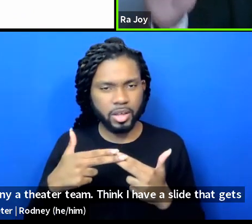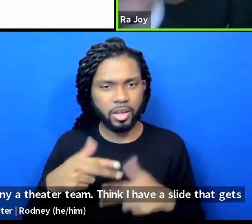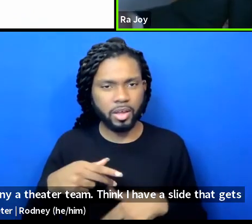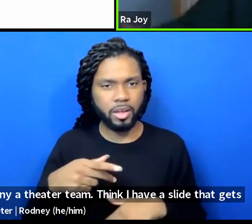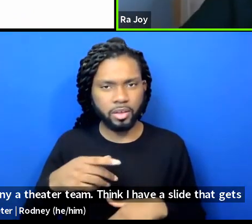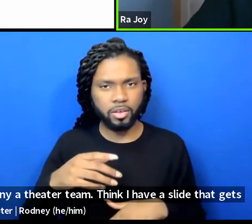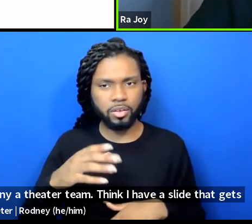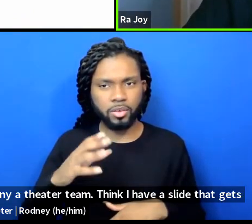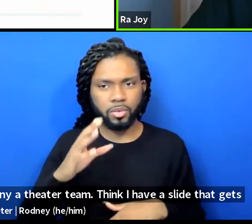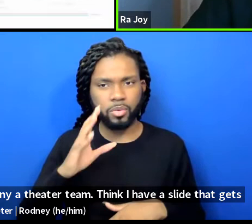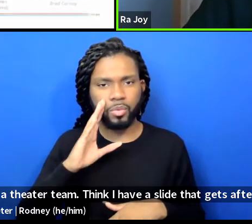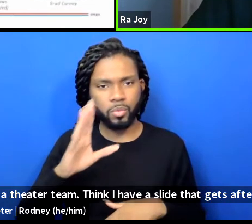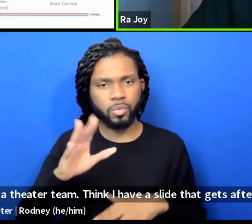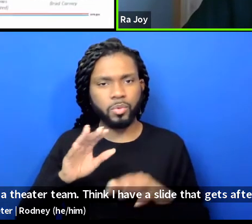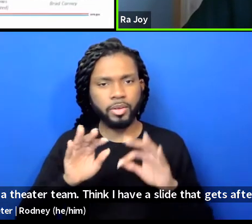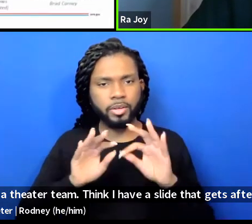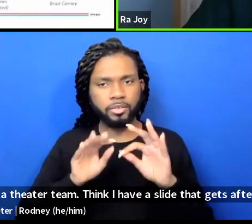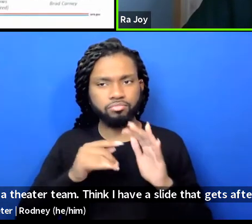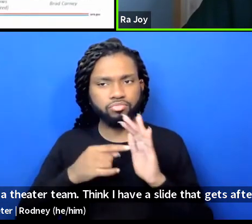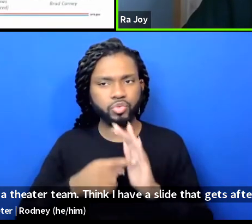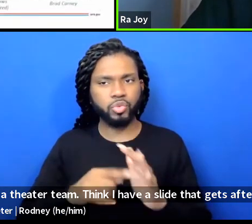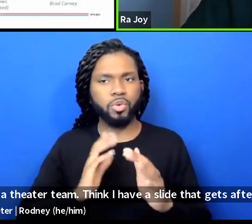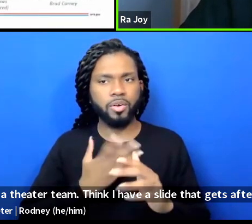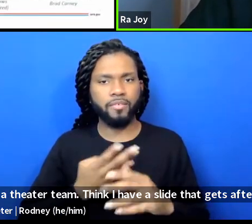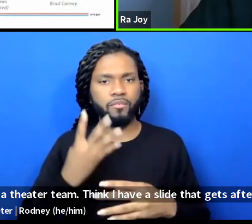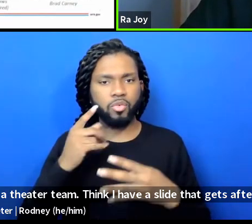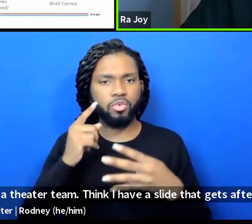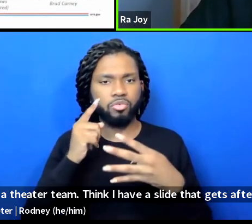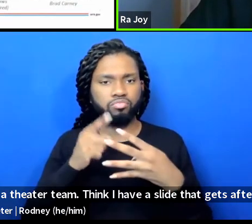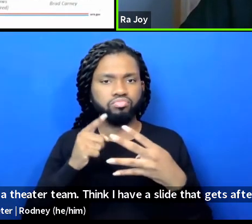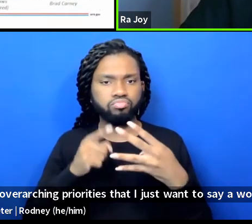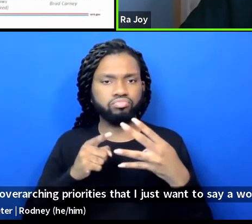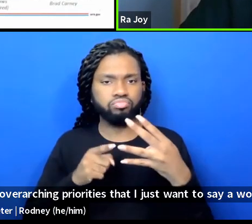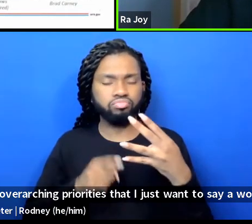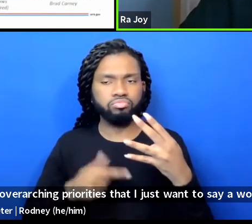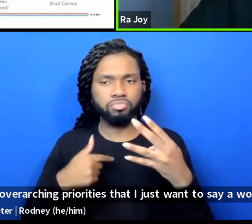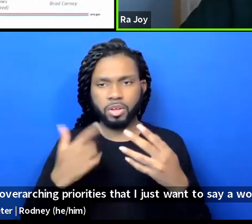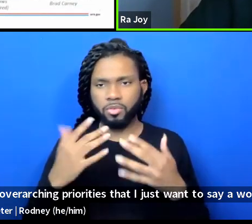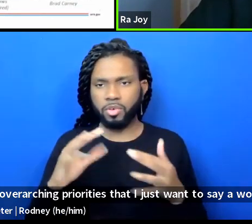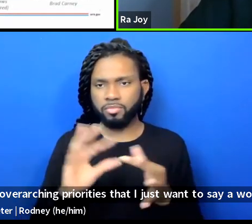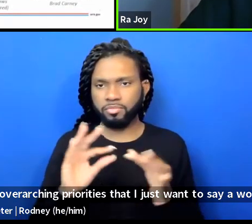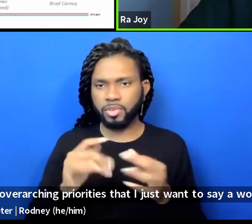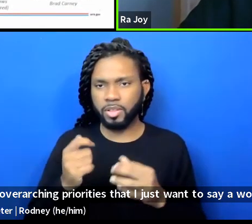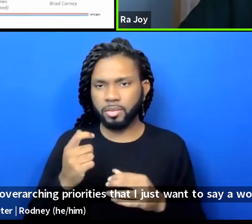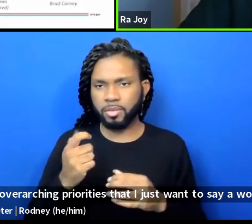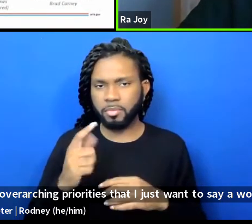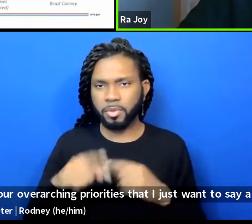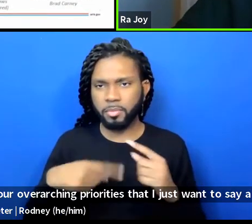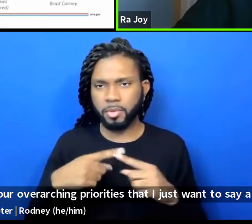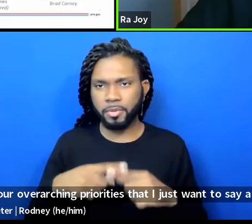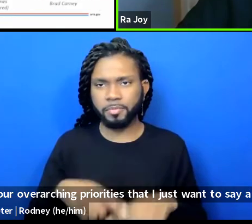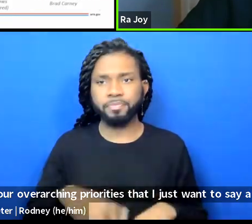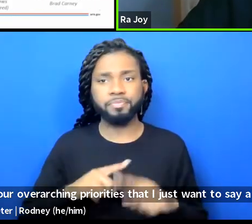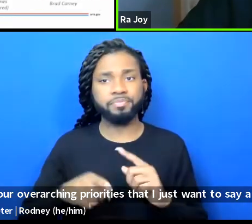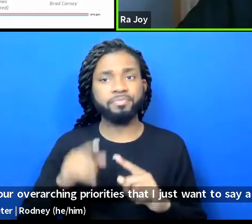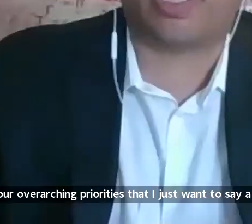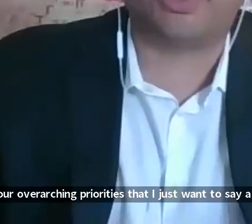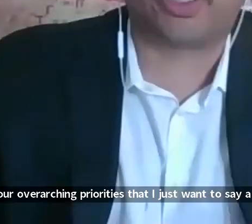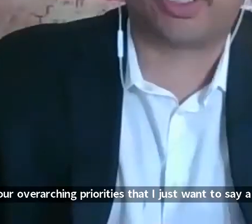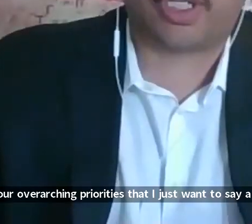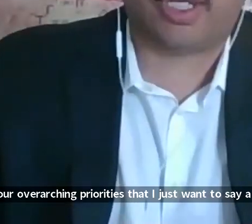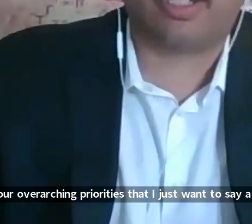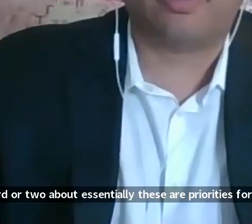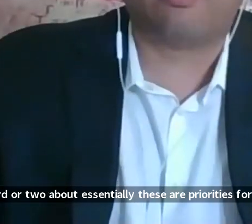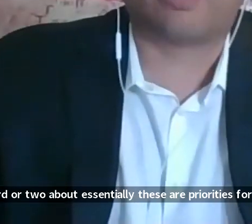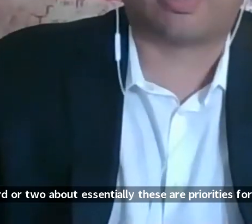four overarching priorities that I just want to say a word or two about. Essentially, these are priorities for the